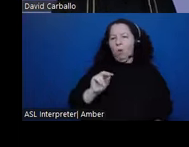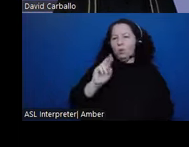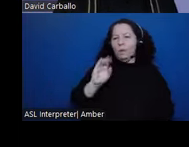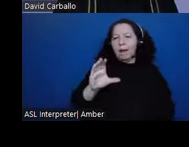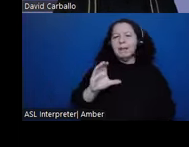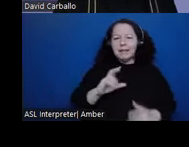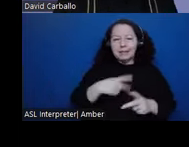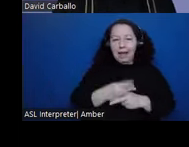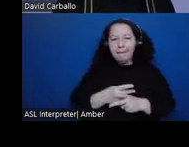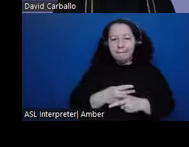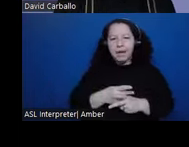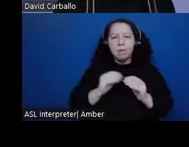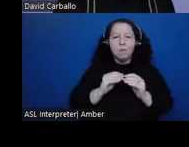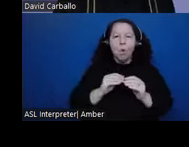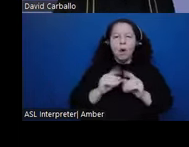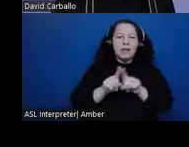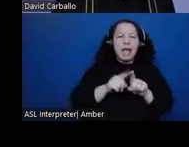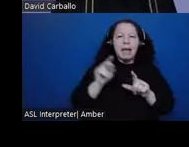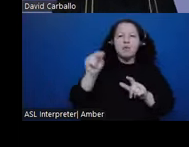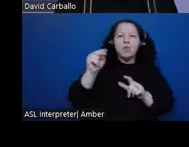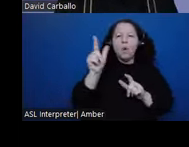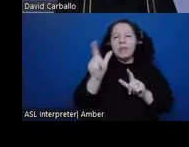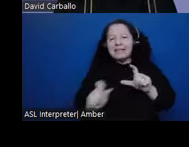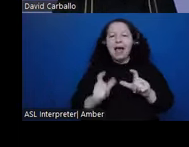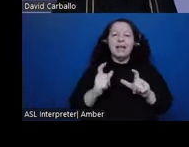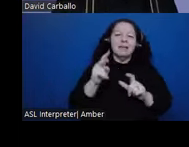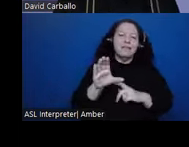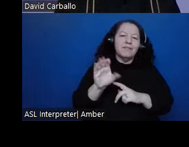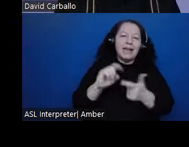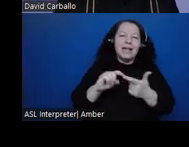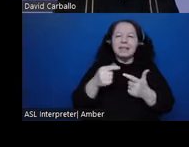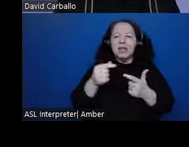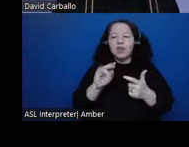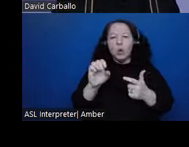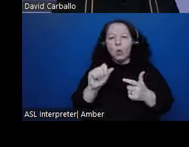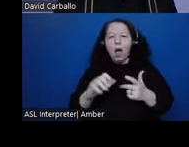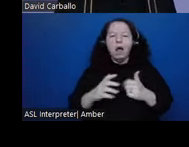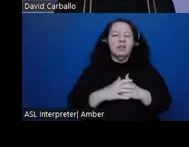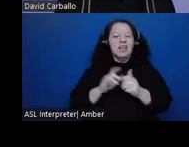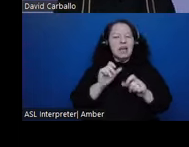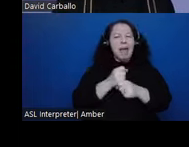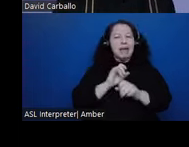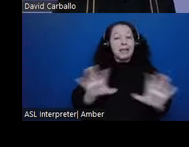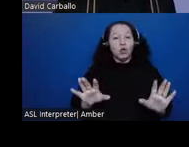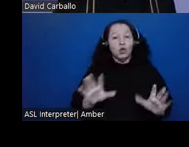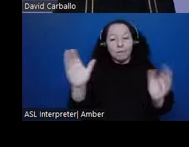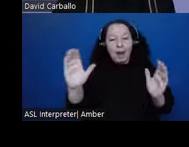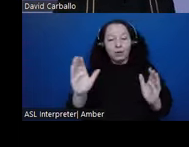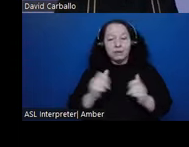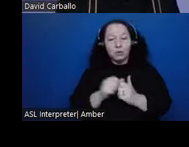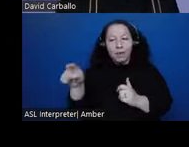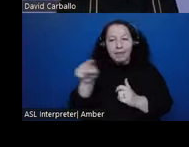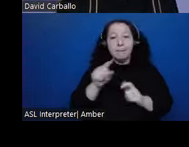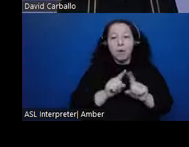Italian ones of the day. So Venice and Genoa. And he made those explicit comparisons. But we can also see drawing on